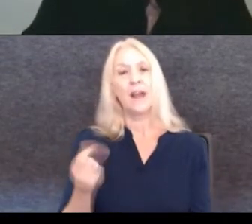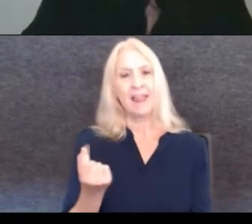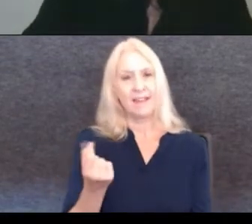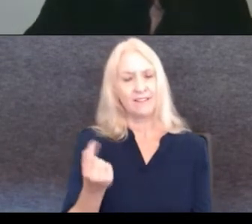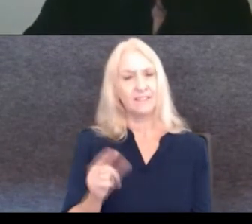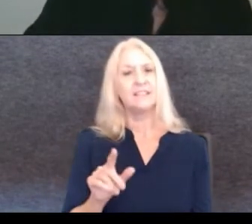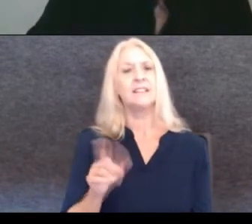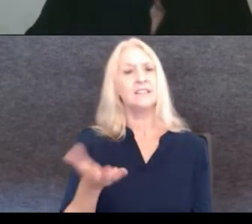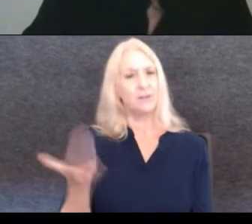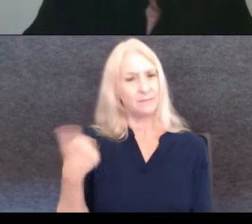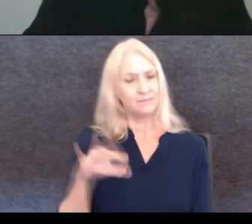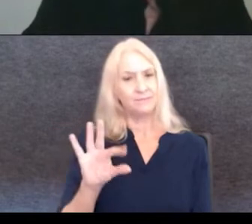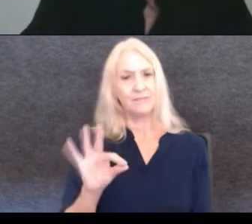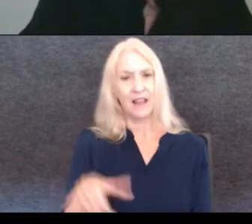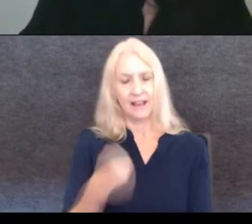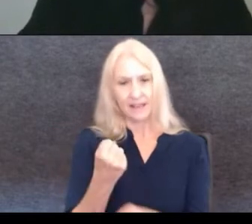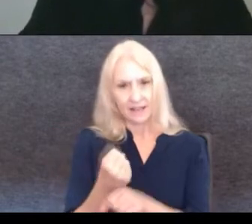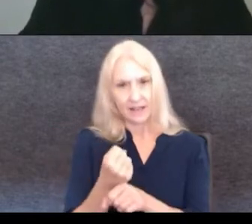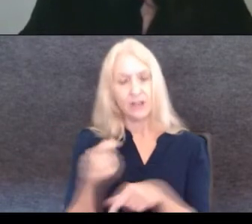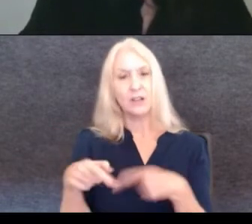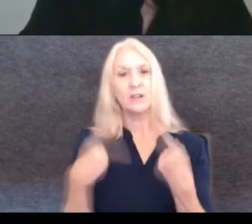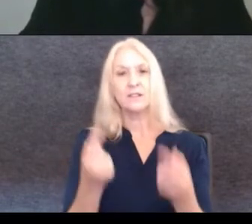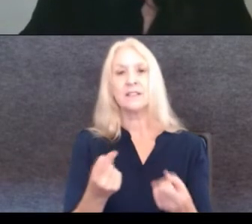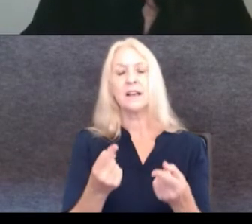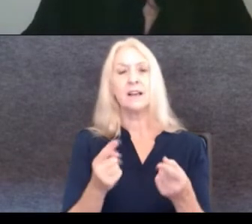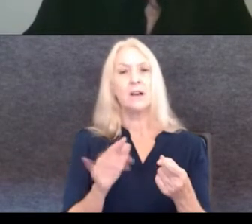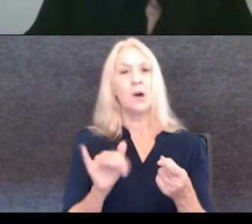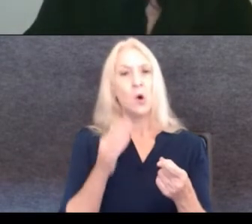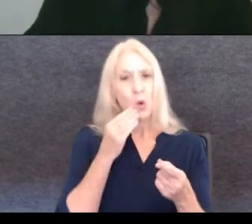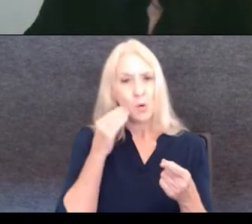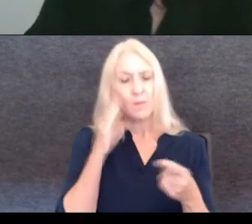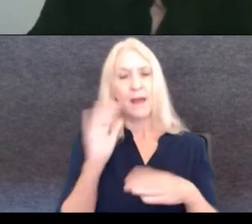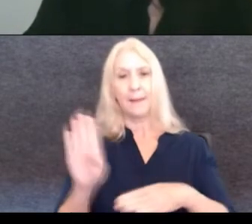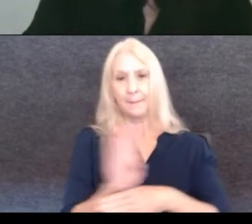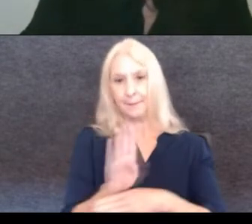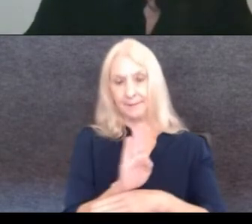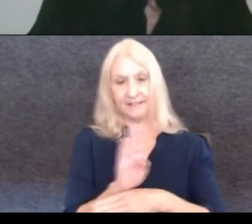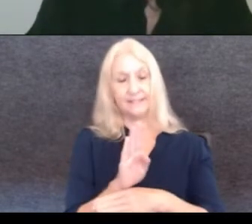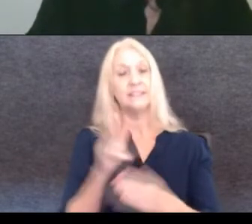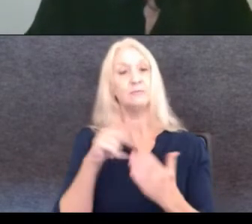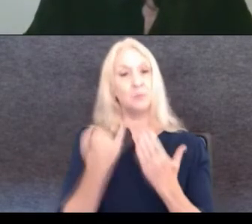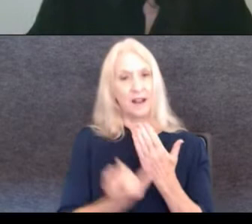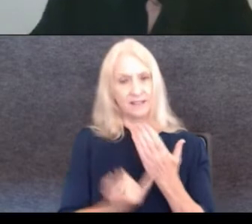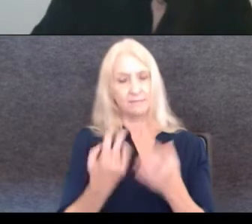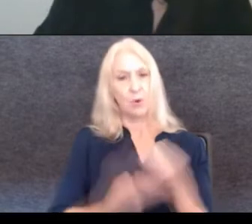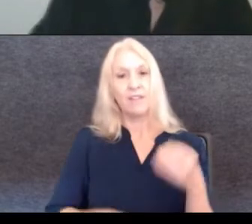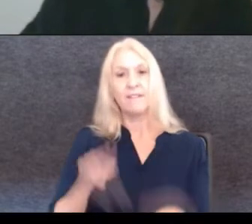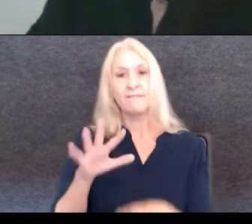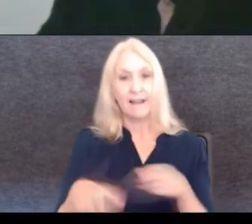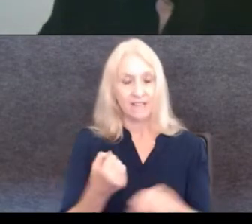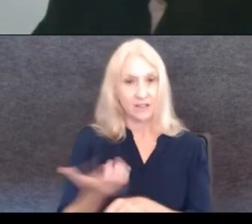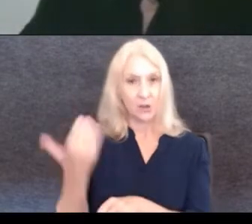nine years developing residential and commercial projects. And then five years ago, I moved